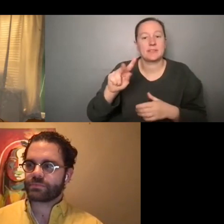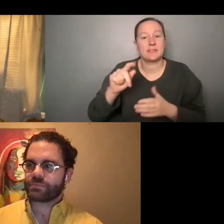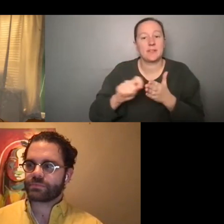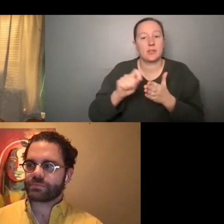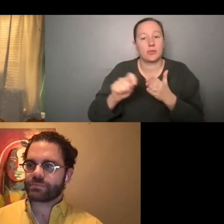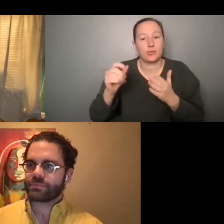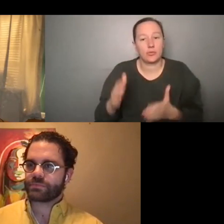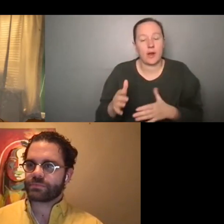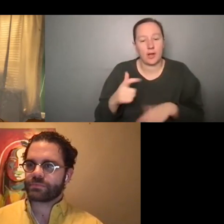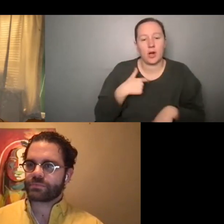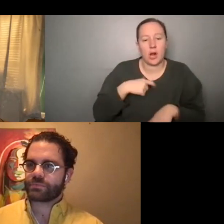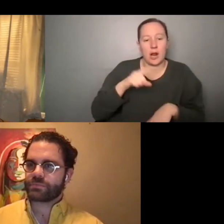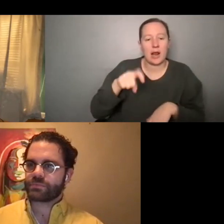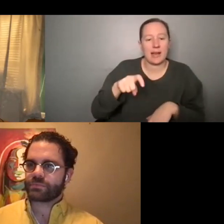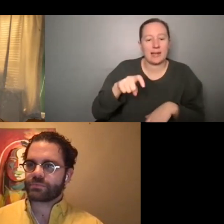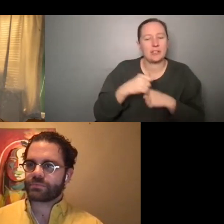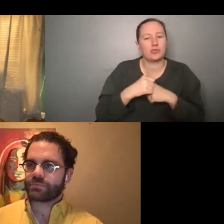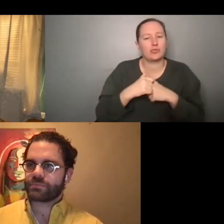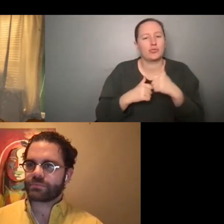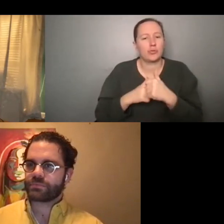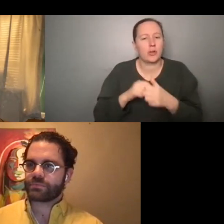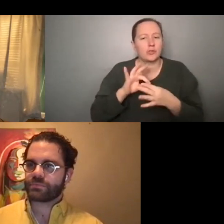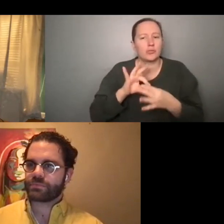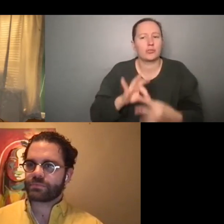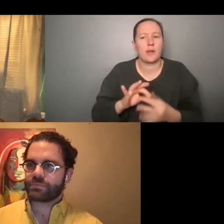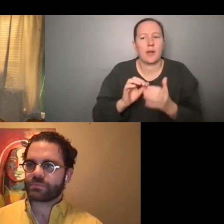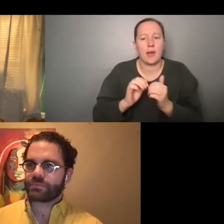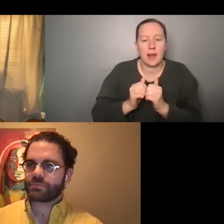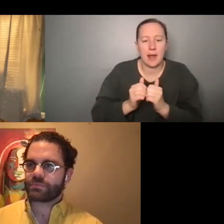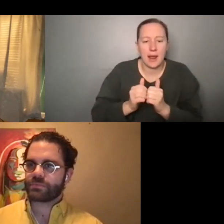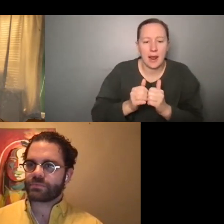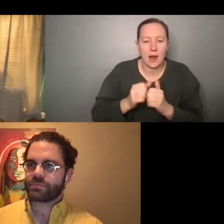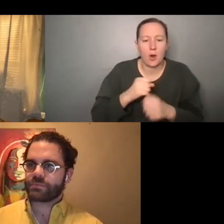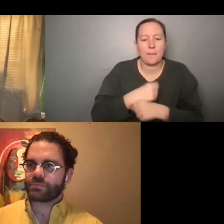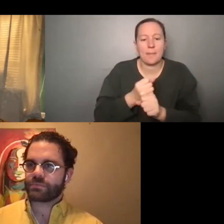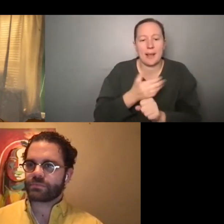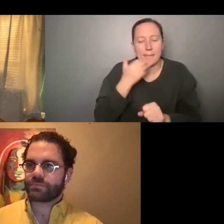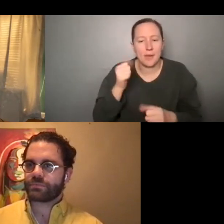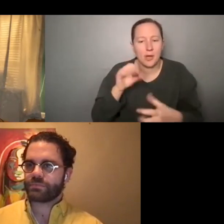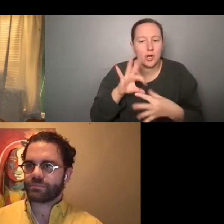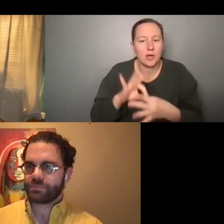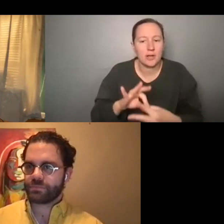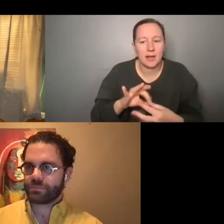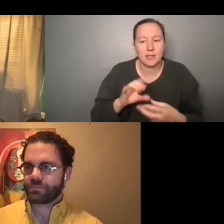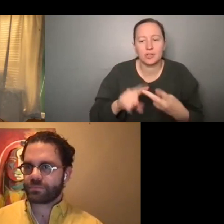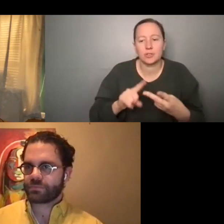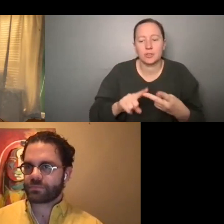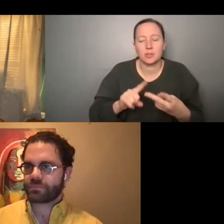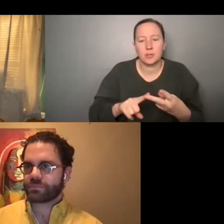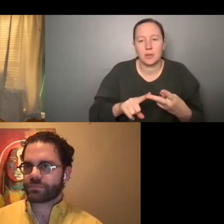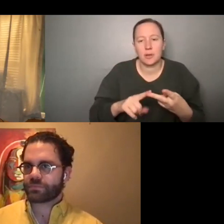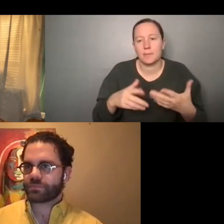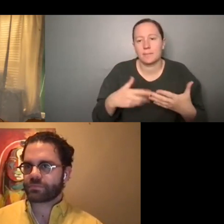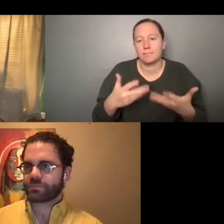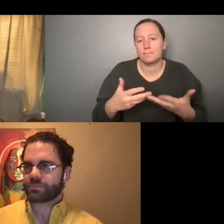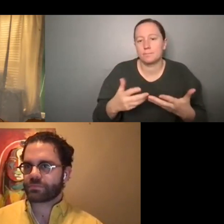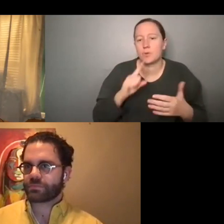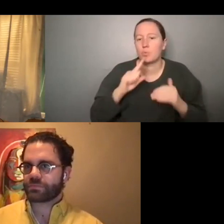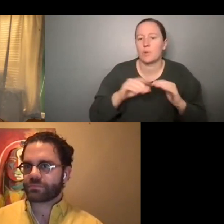And so I needed structure on how to like make connections and just basic, uh,